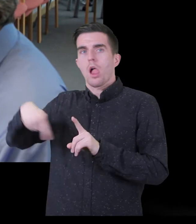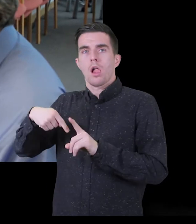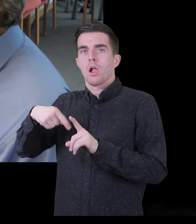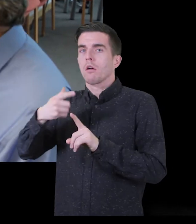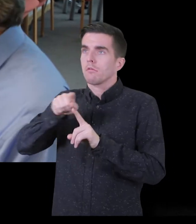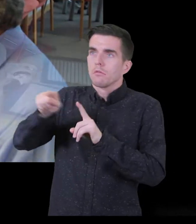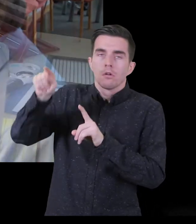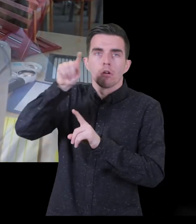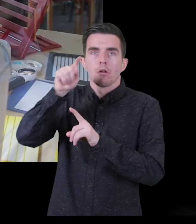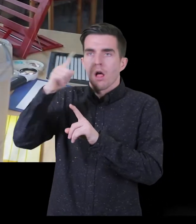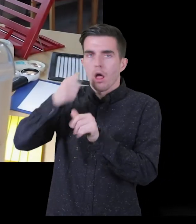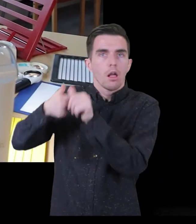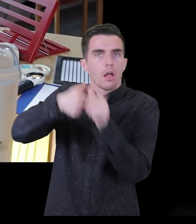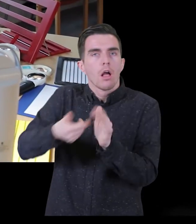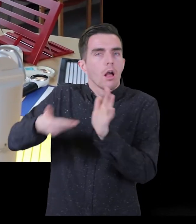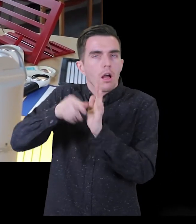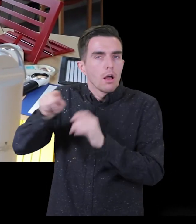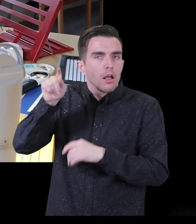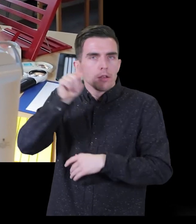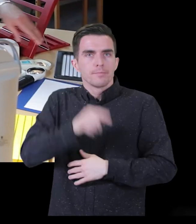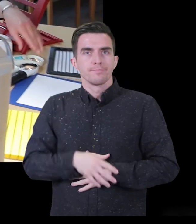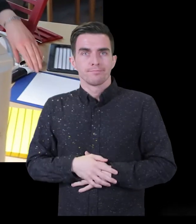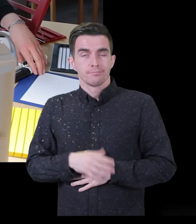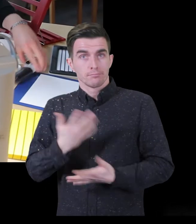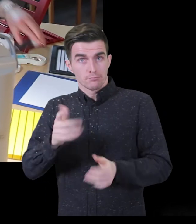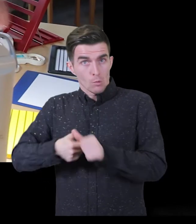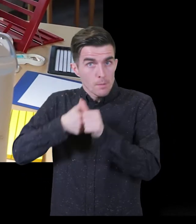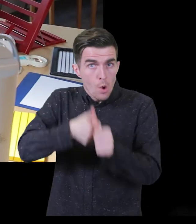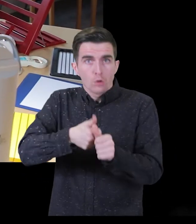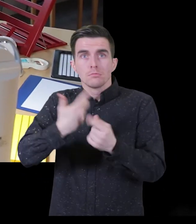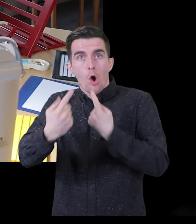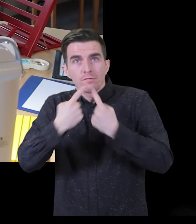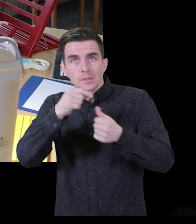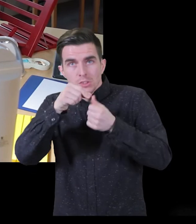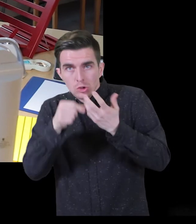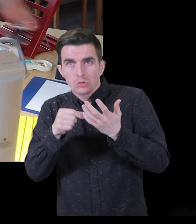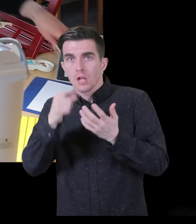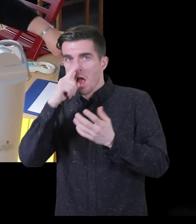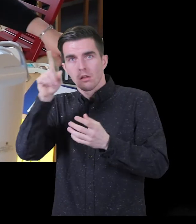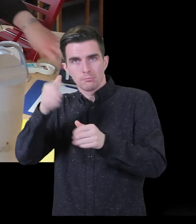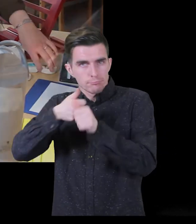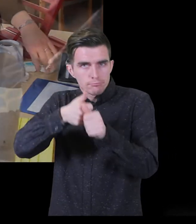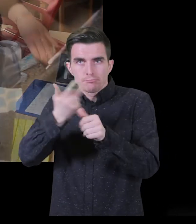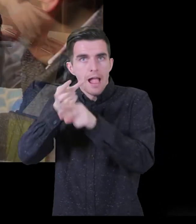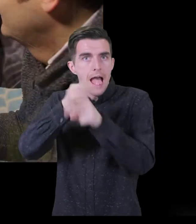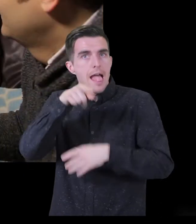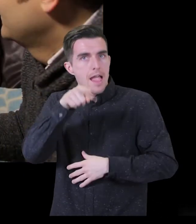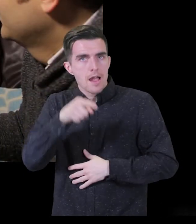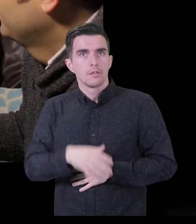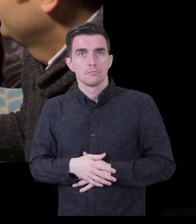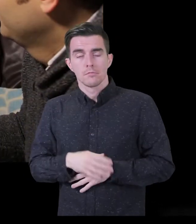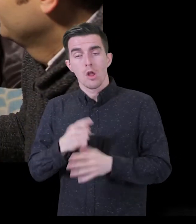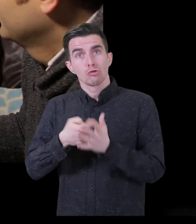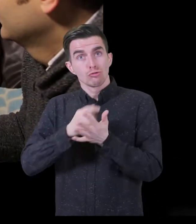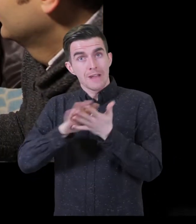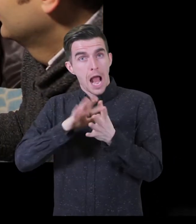for support. They can also provide support and information for people who may be caring for you. Rehabilitation workers provide